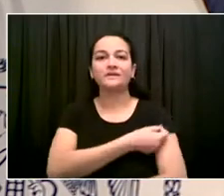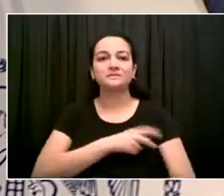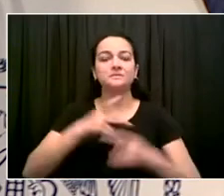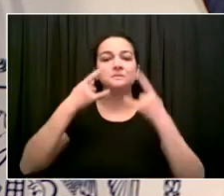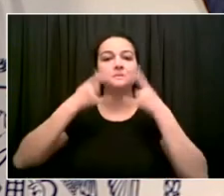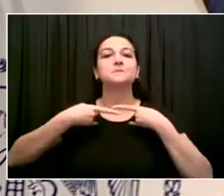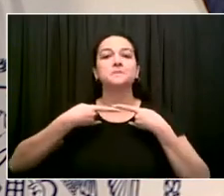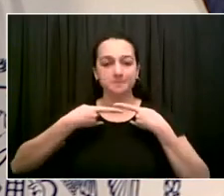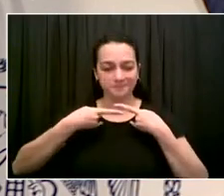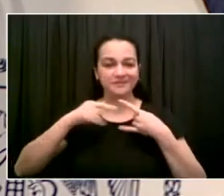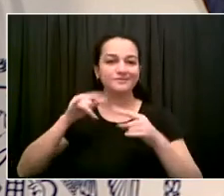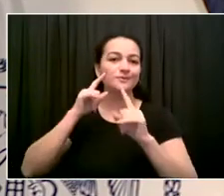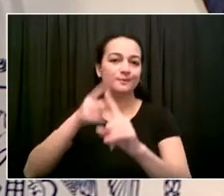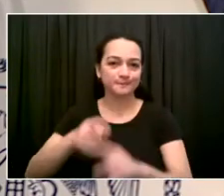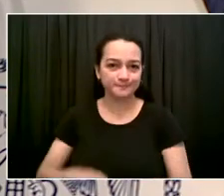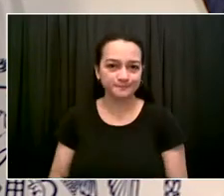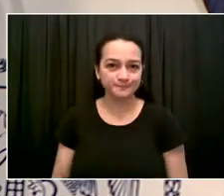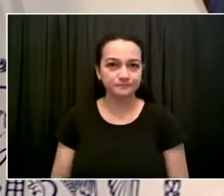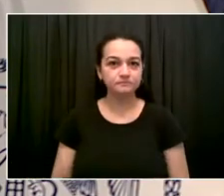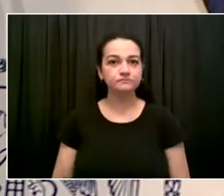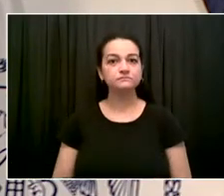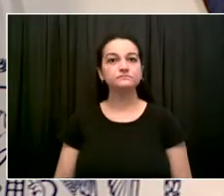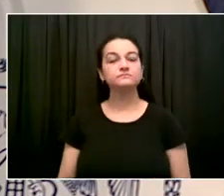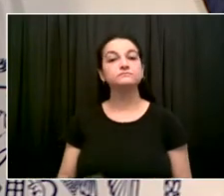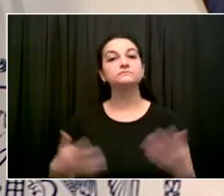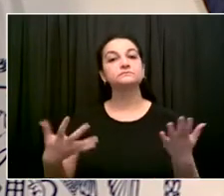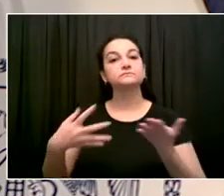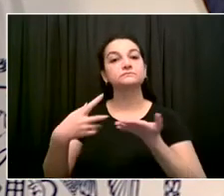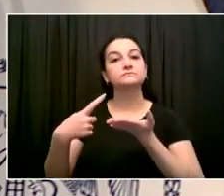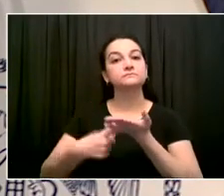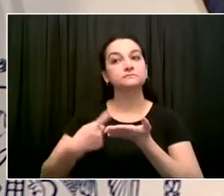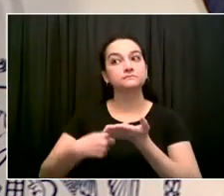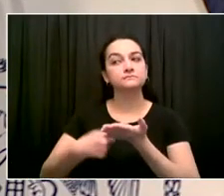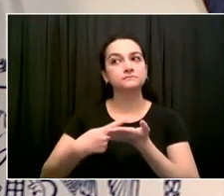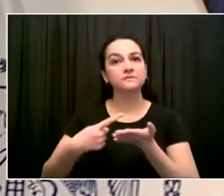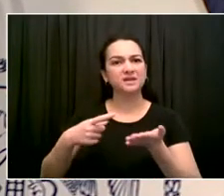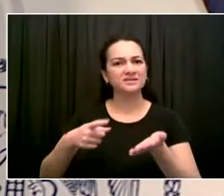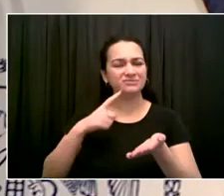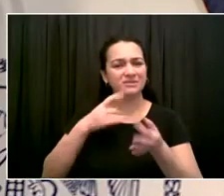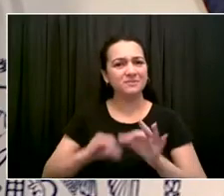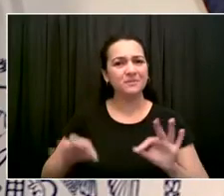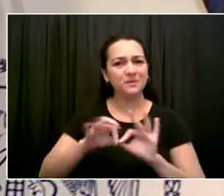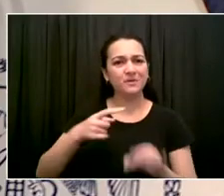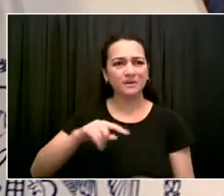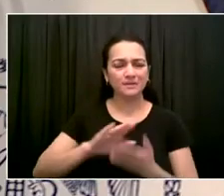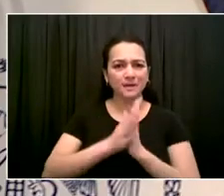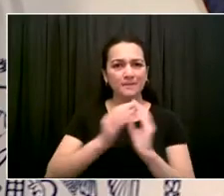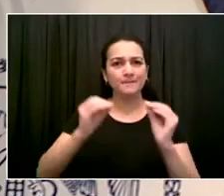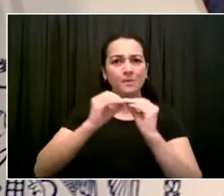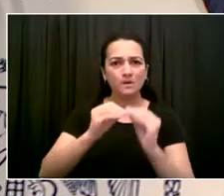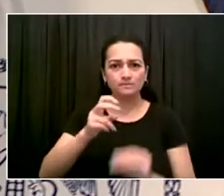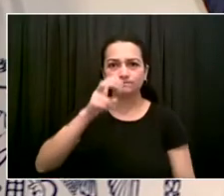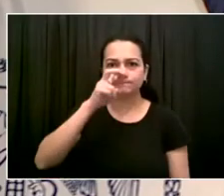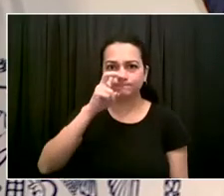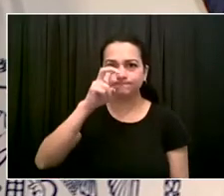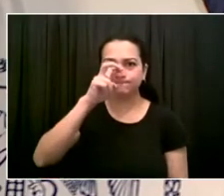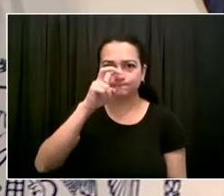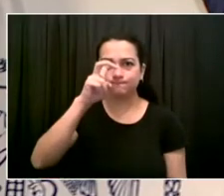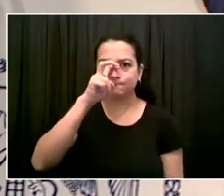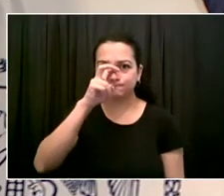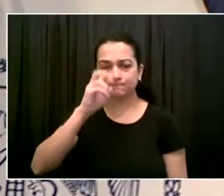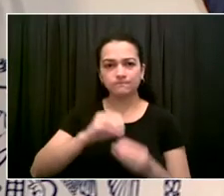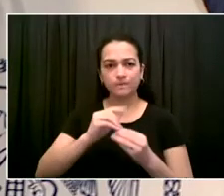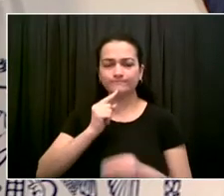and to give a very clear message to all New Yorkers strongly recommending mask usage regardless of